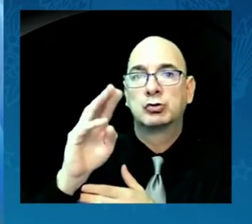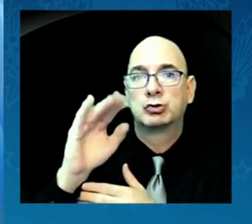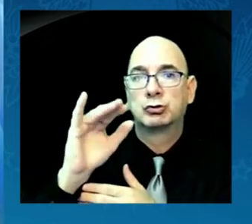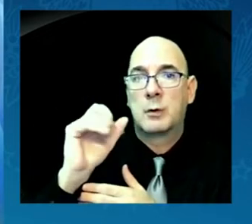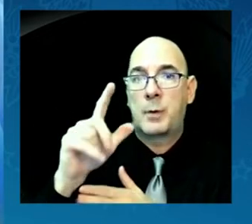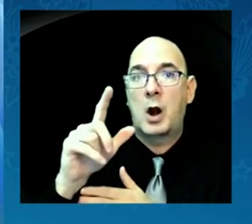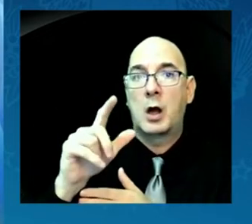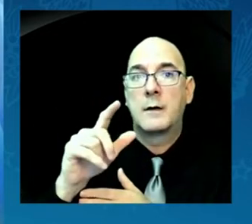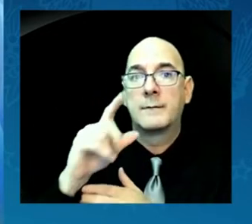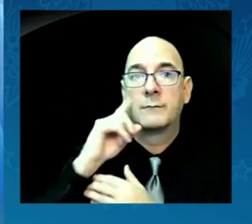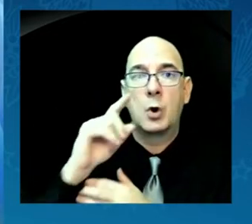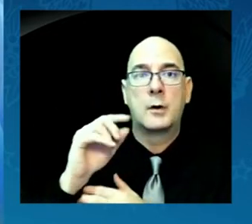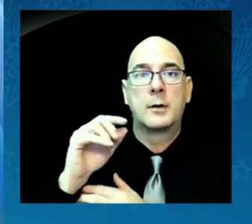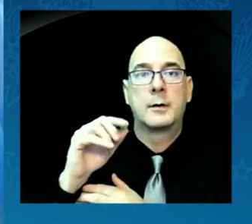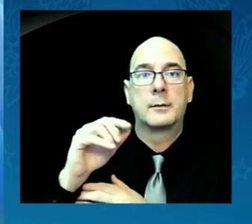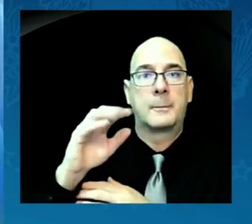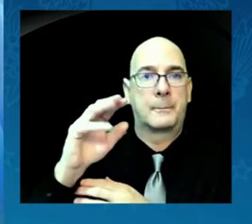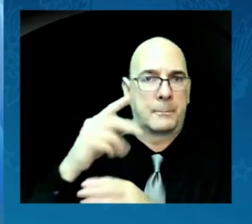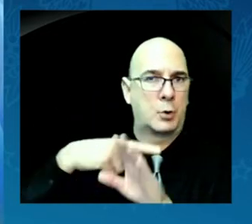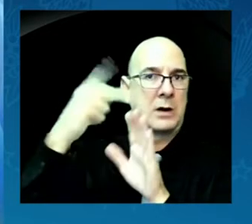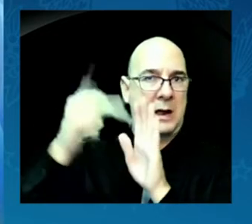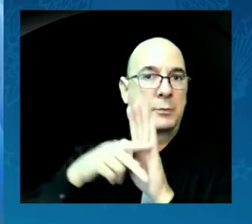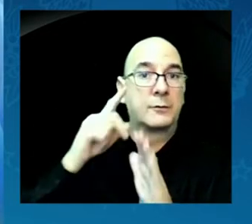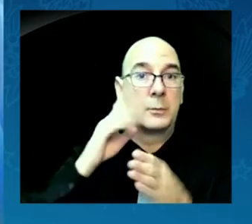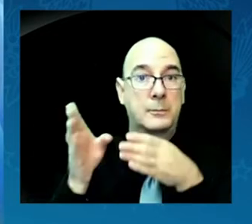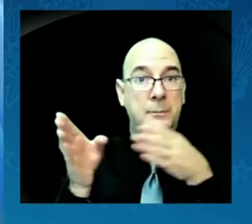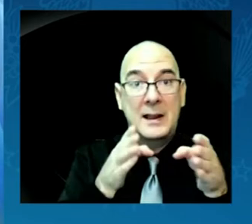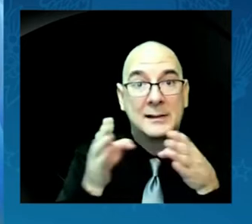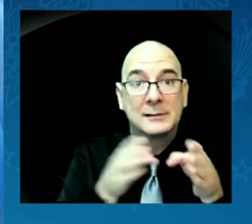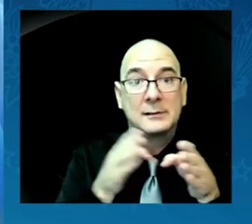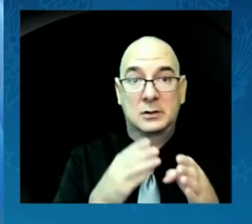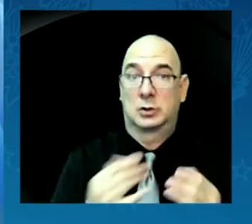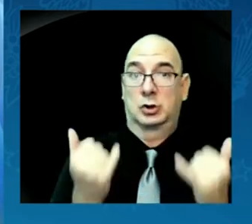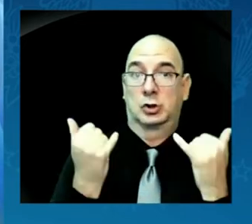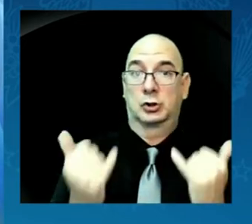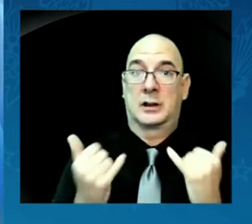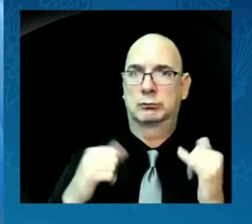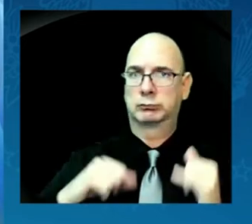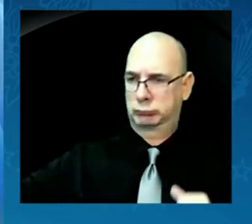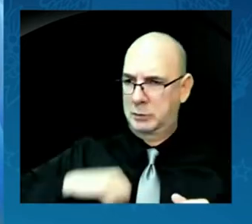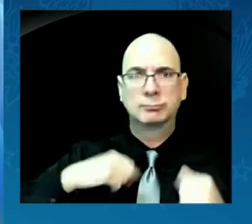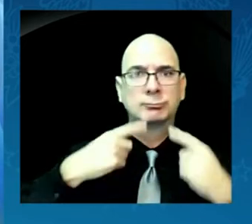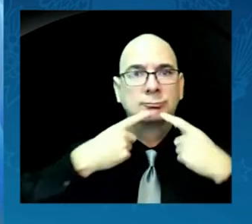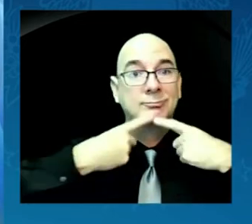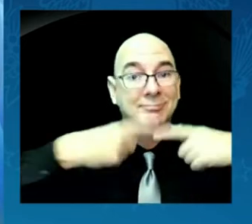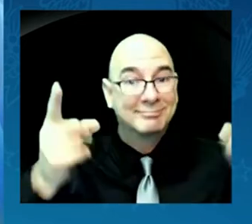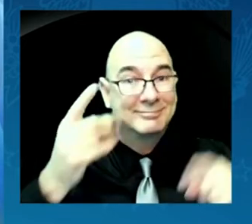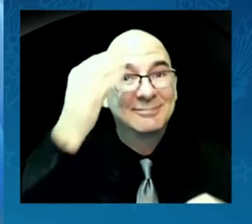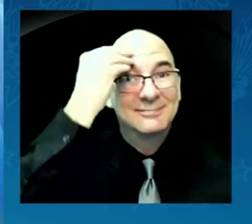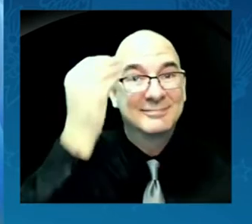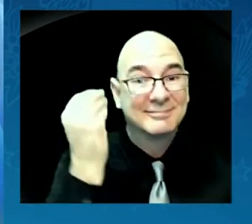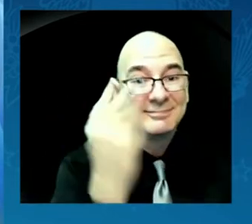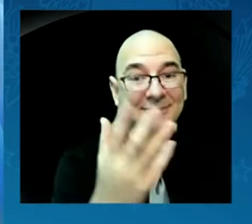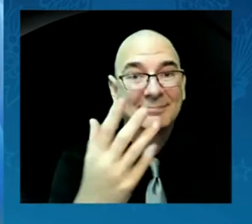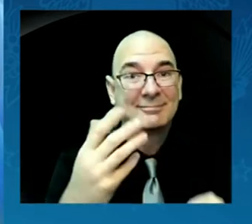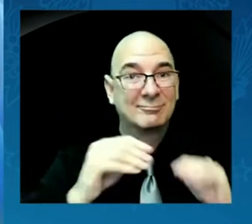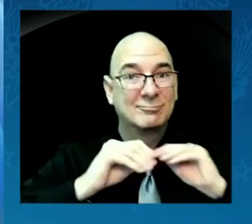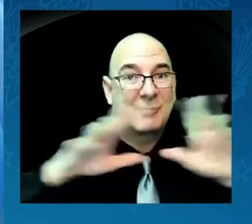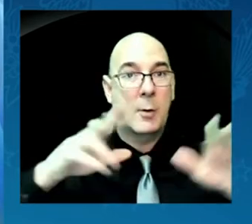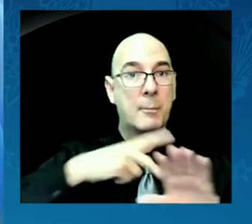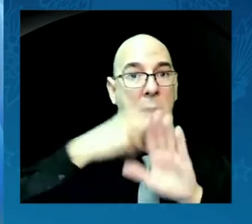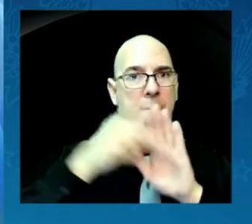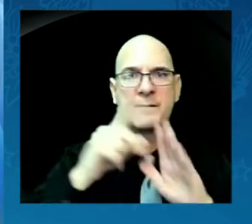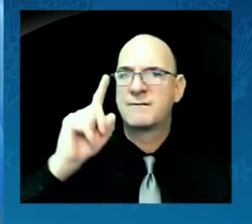Today, I am proud to announce that we are releasing the program's first awards. And with our new